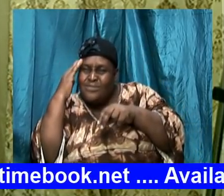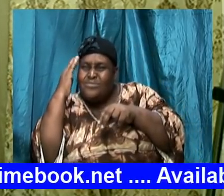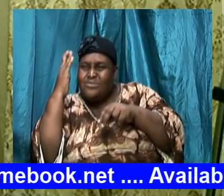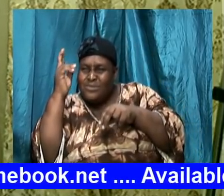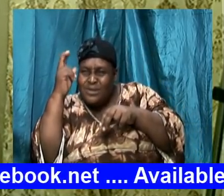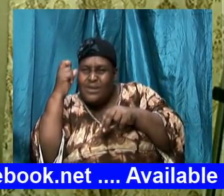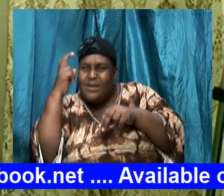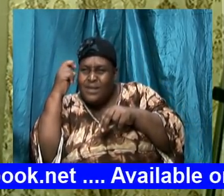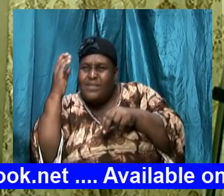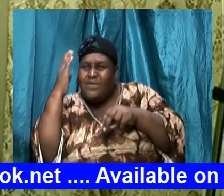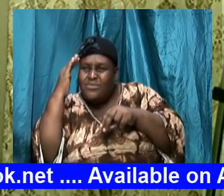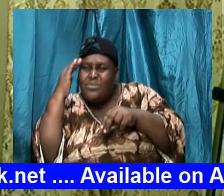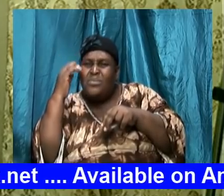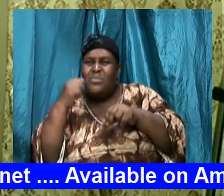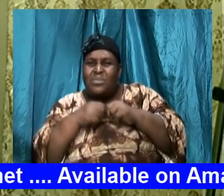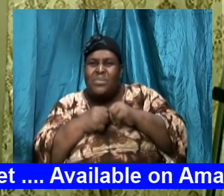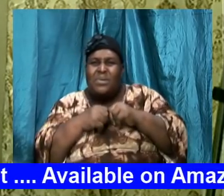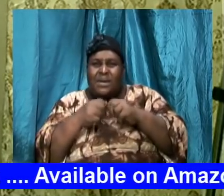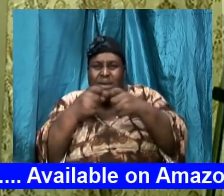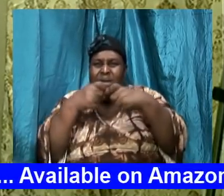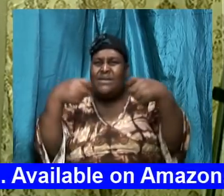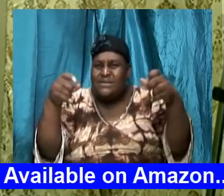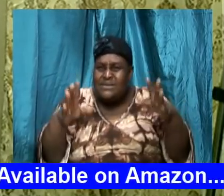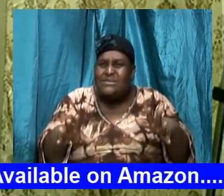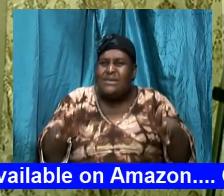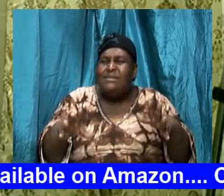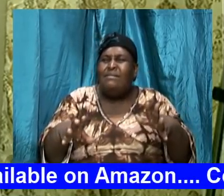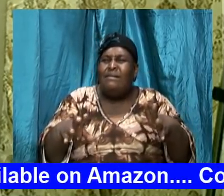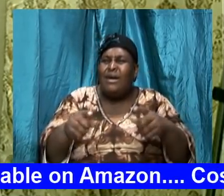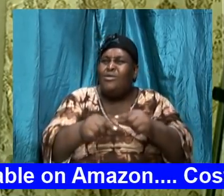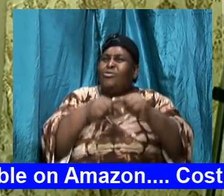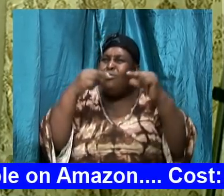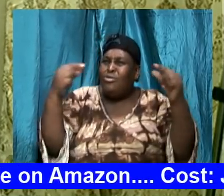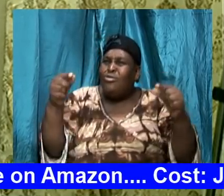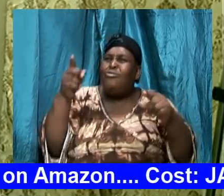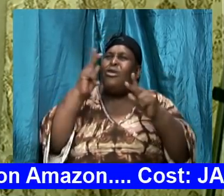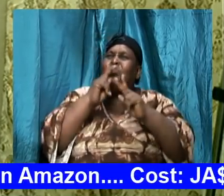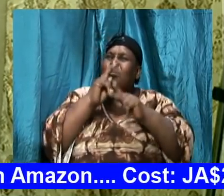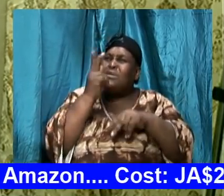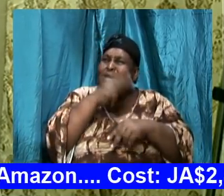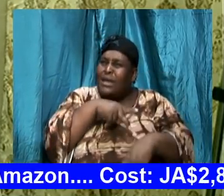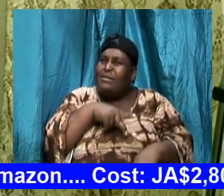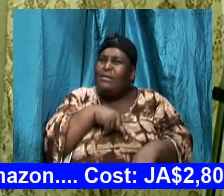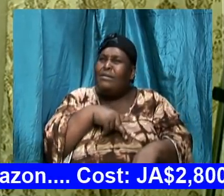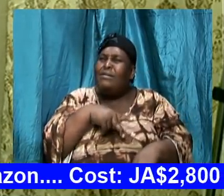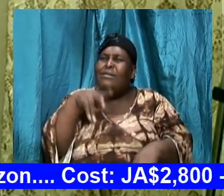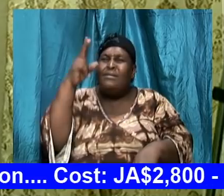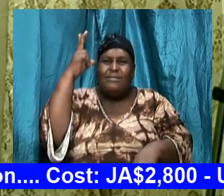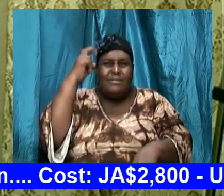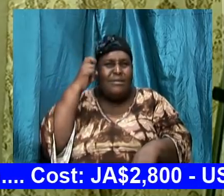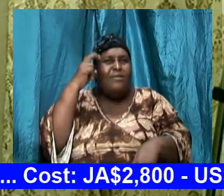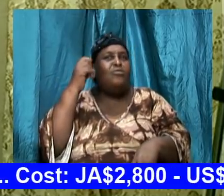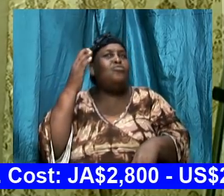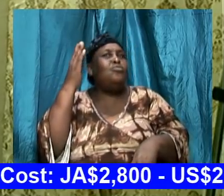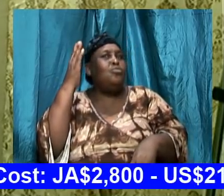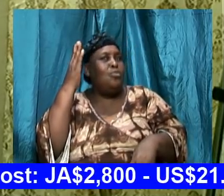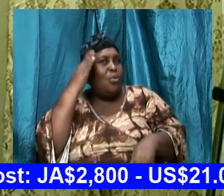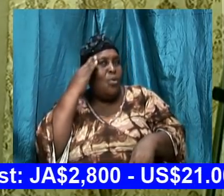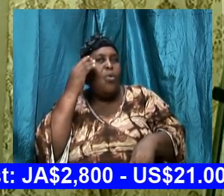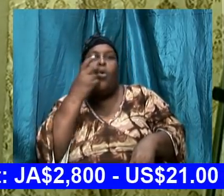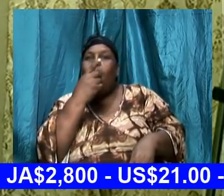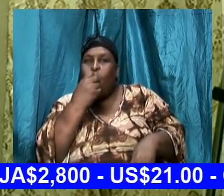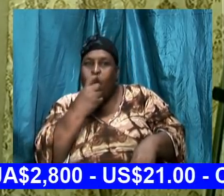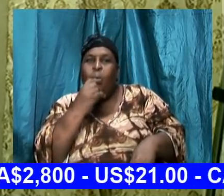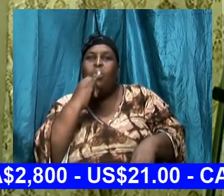sinners in Zion he knows the great pretenders he knows who is who and some folks